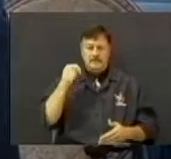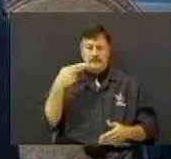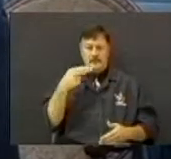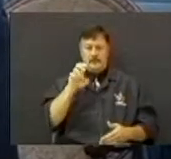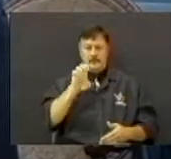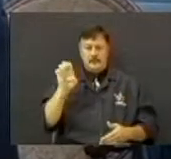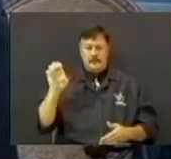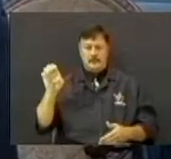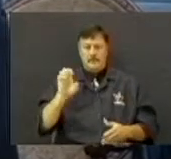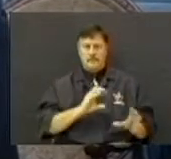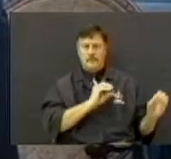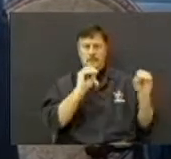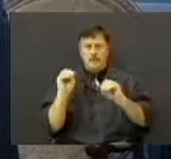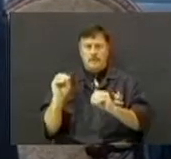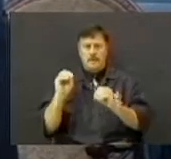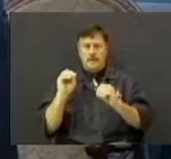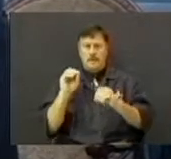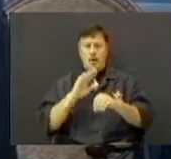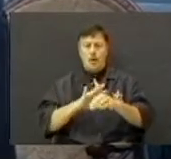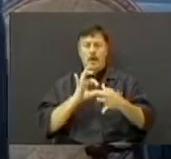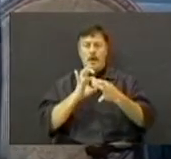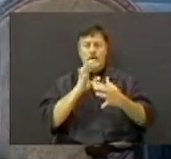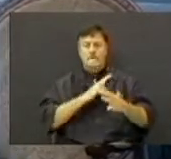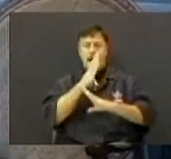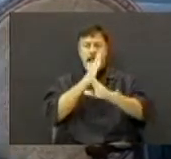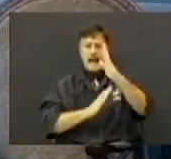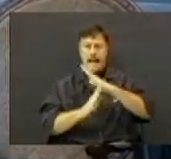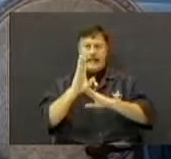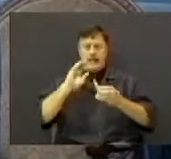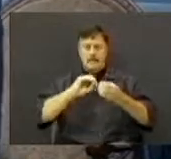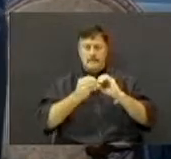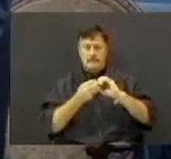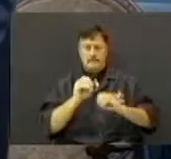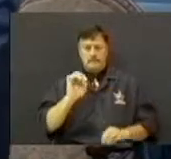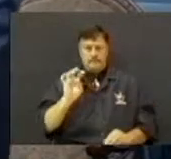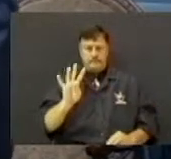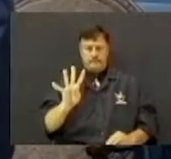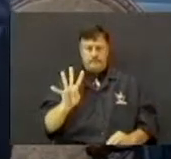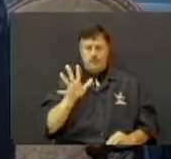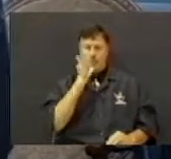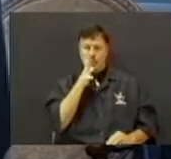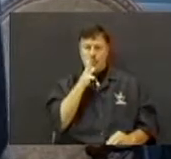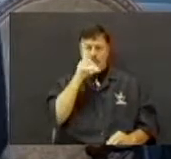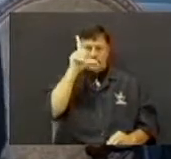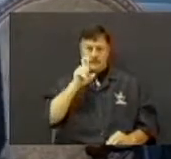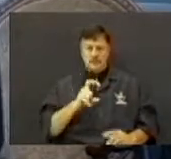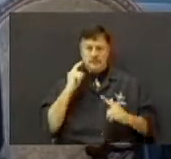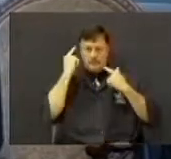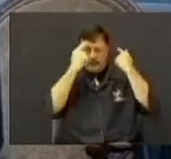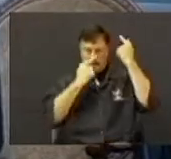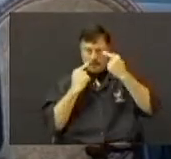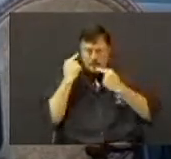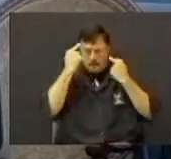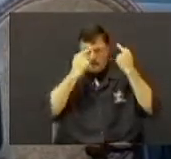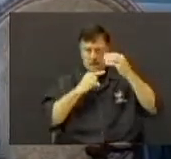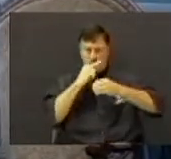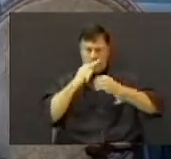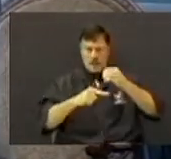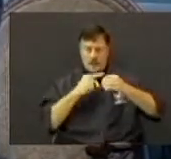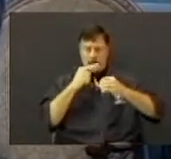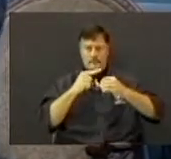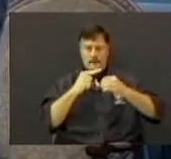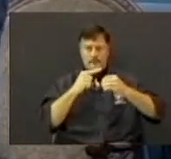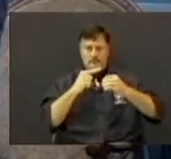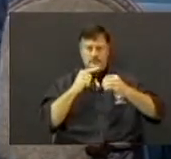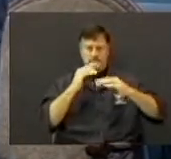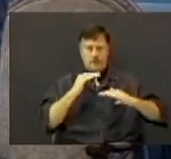by the putting on of my hands. Number four. Mothers need to be concerned about promoting Christian